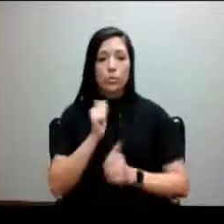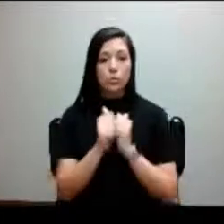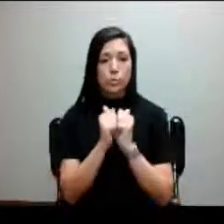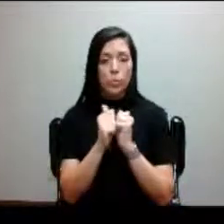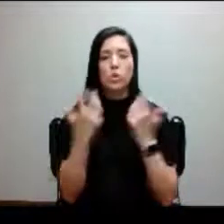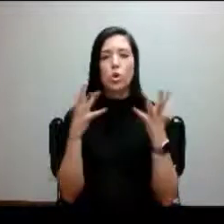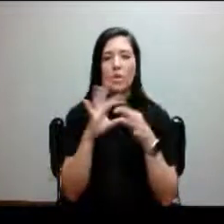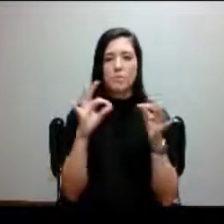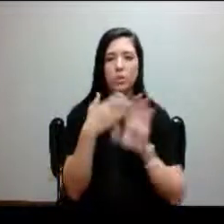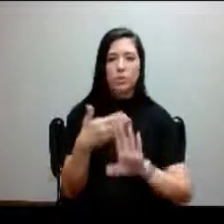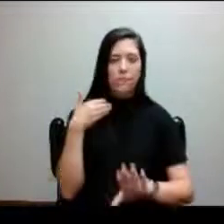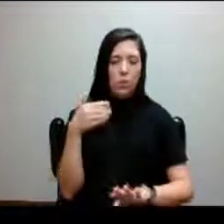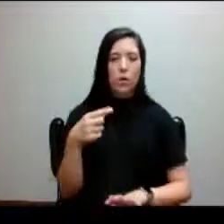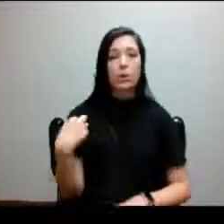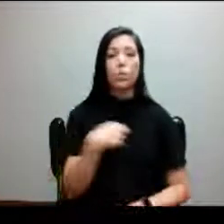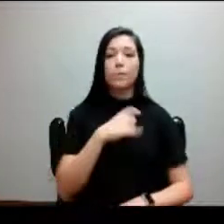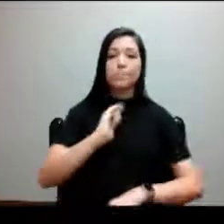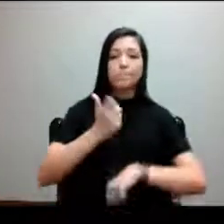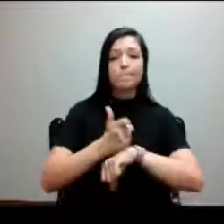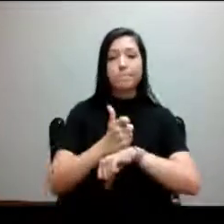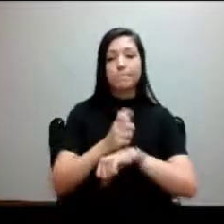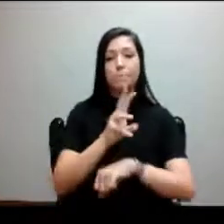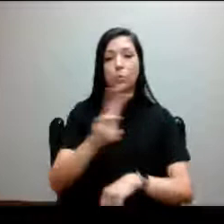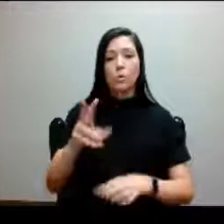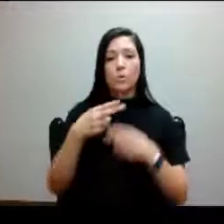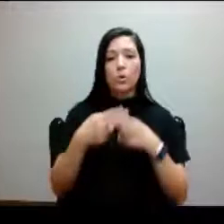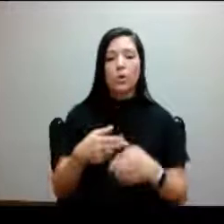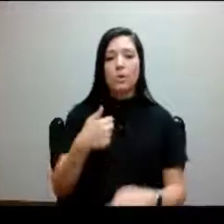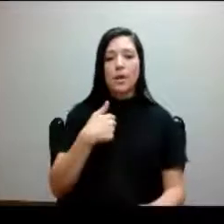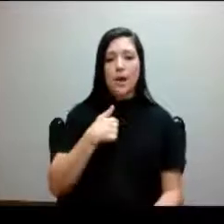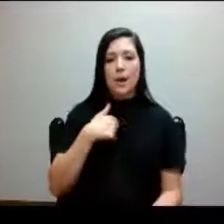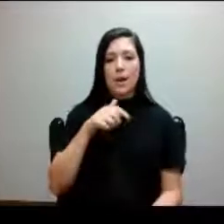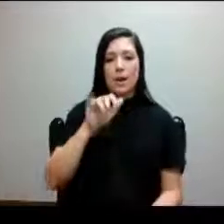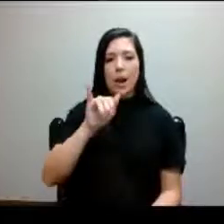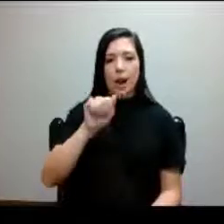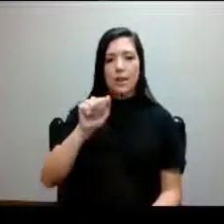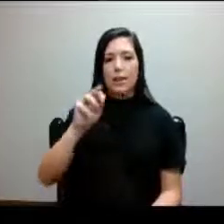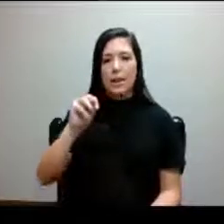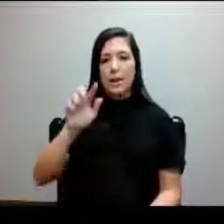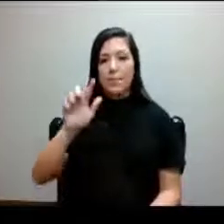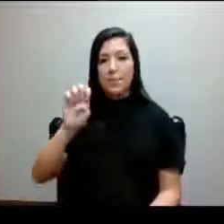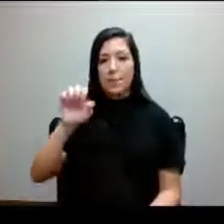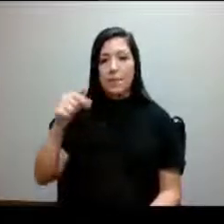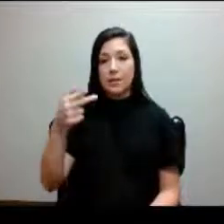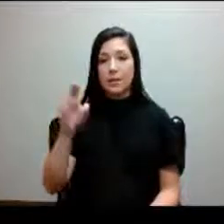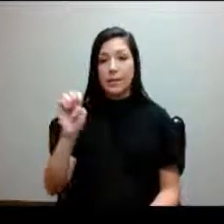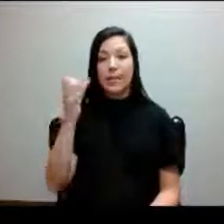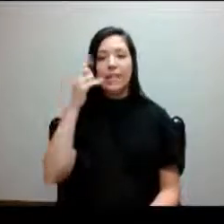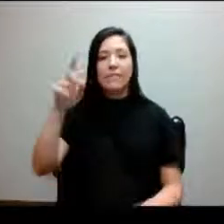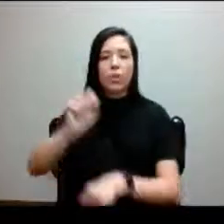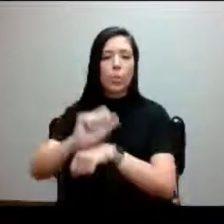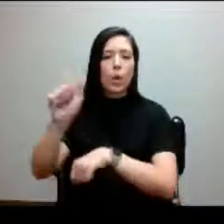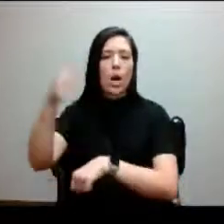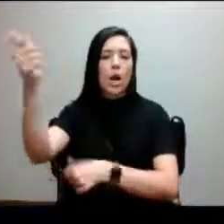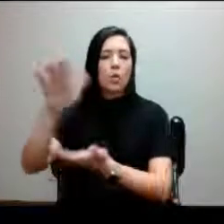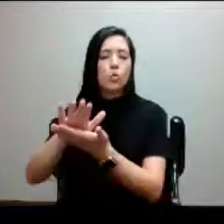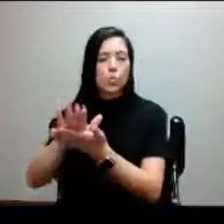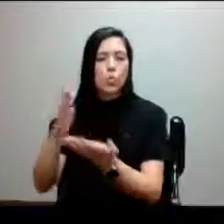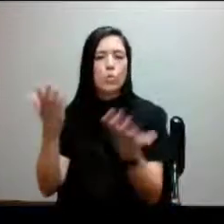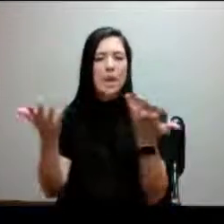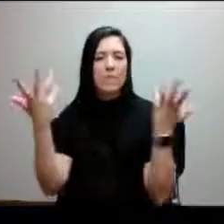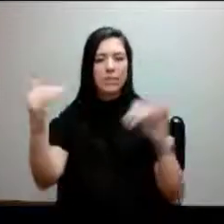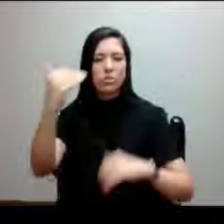earlier, we are introducing a site called I Am Leagues. And you may have heard of that if you've been at other institutions. But it gives us the